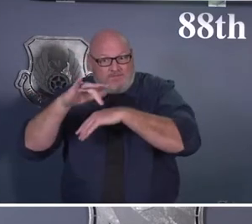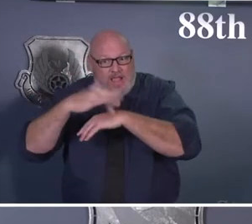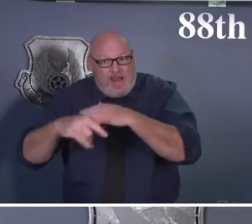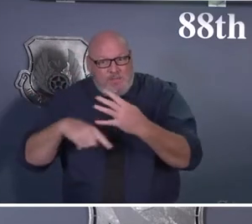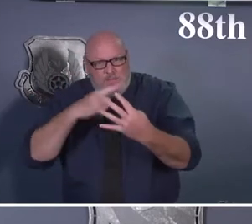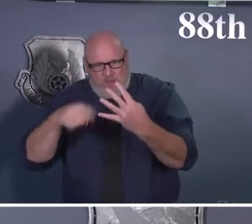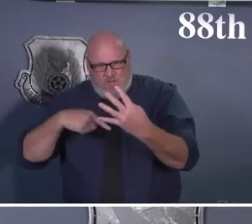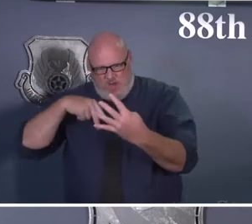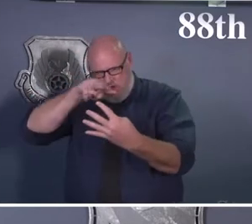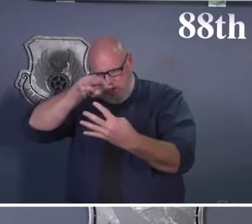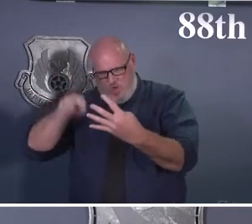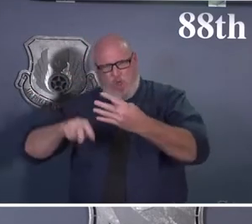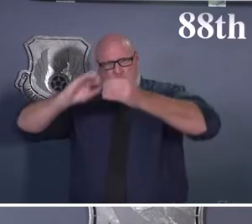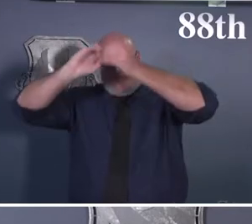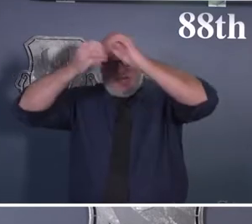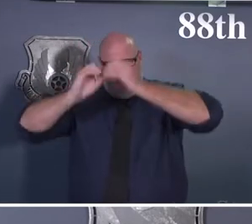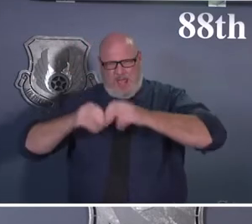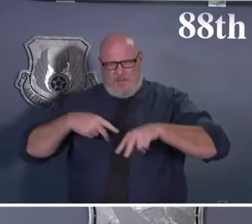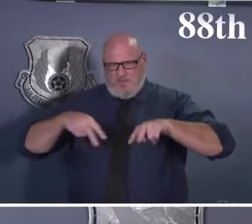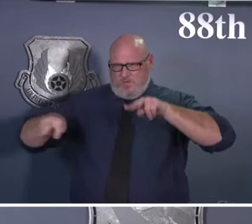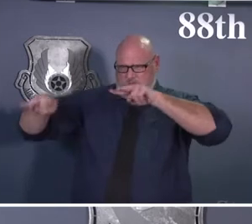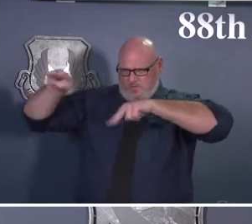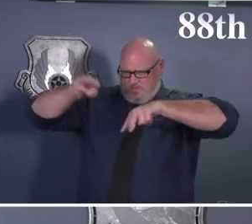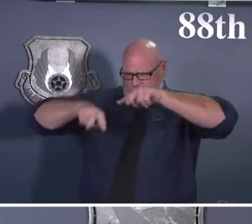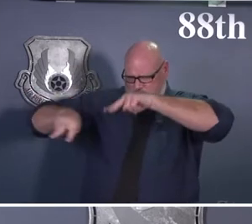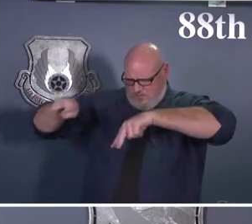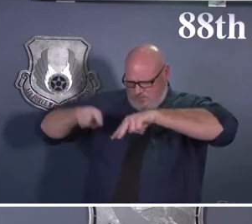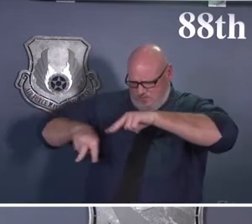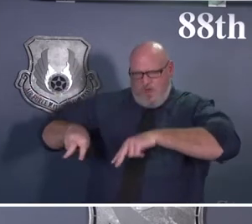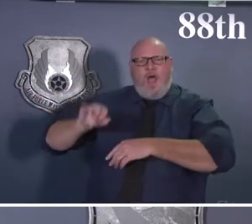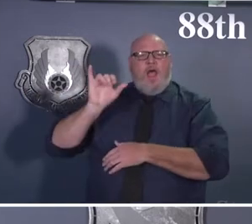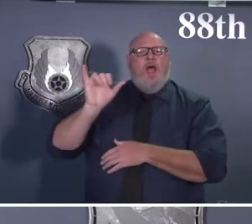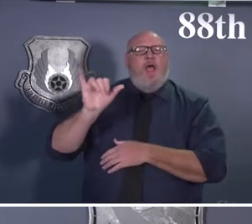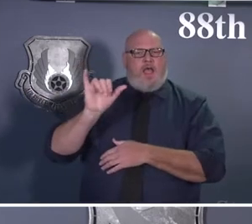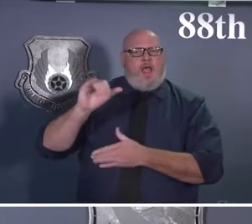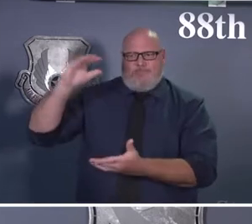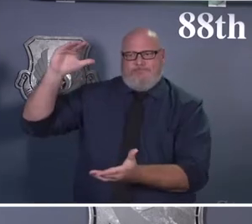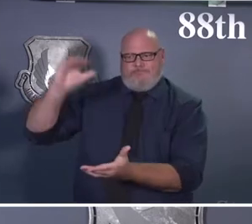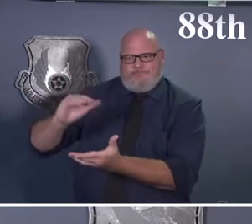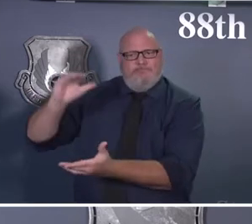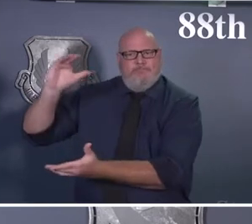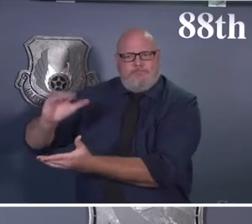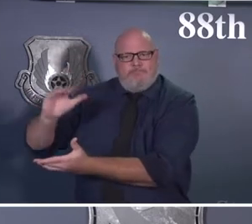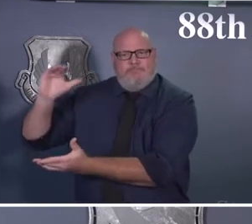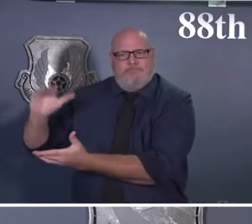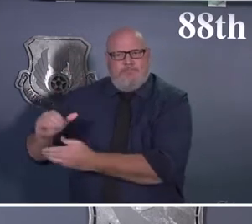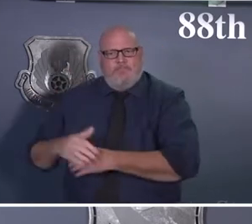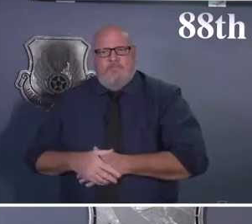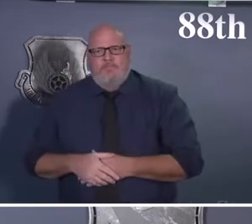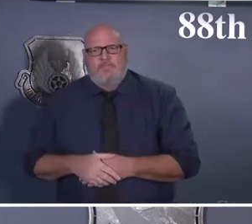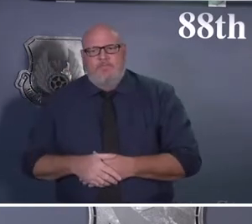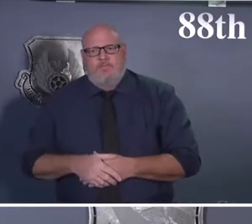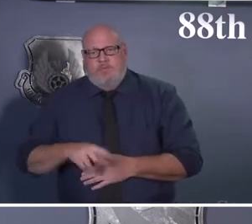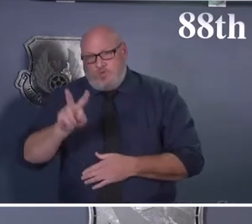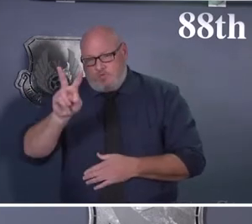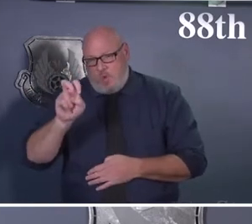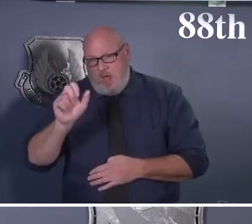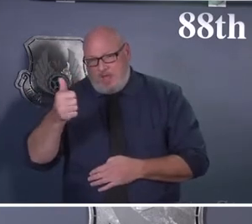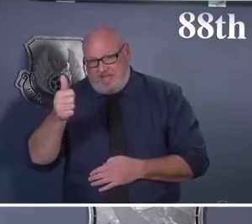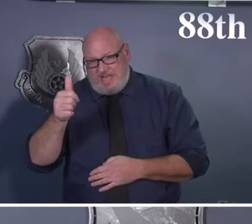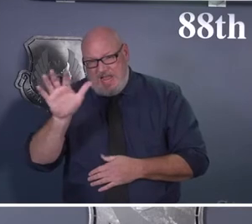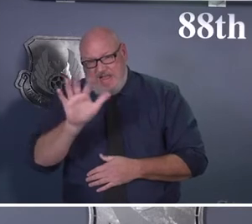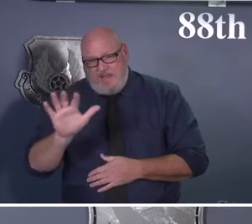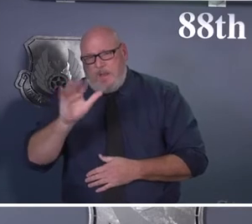level, that Bravo Plus. And so we're keeping an eye on that. That's around your 210, 211 mark for cases per 100